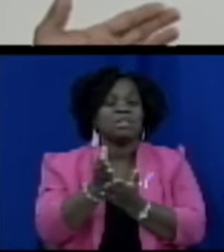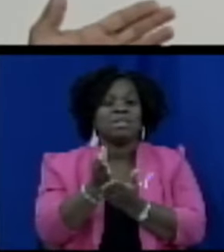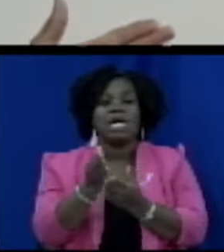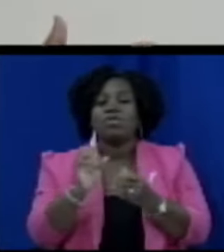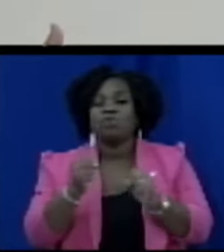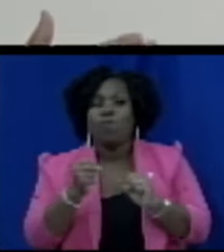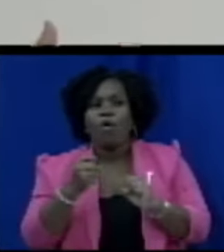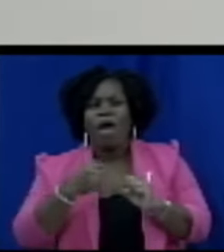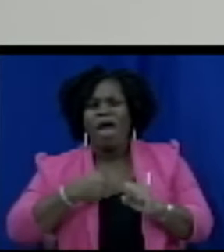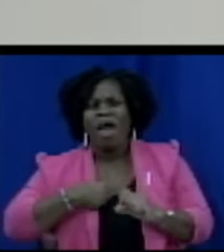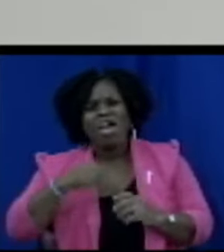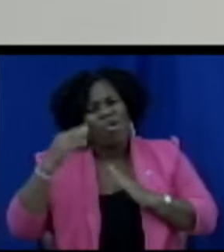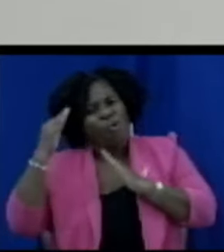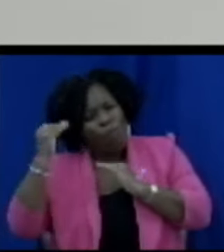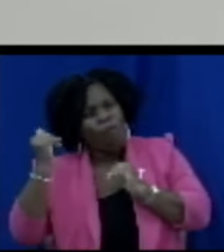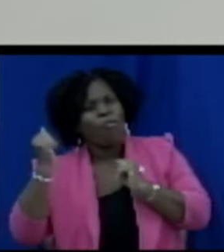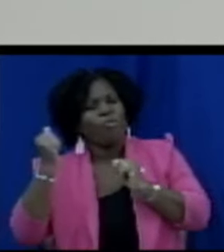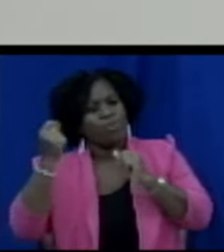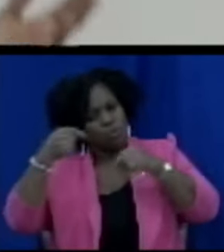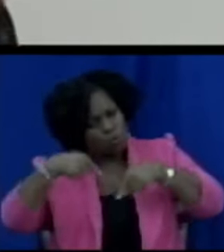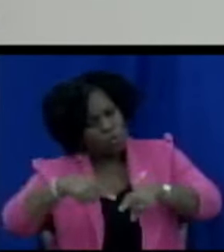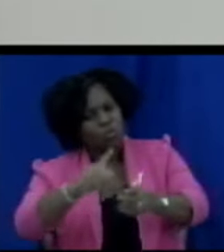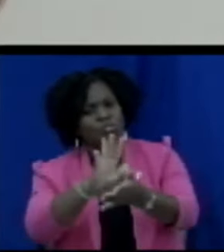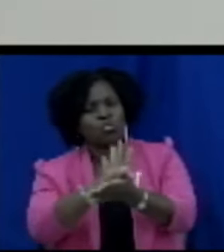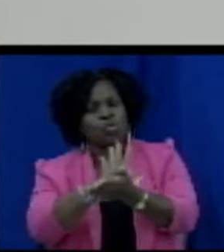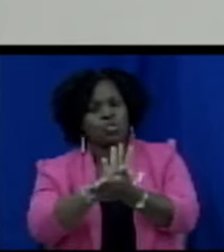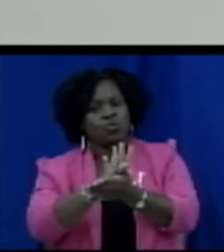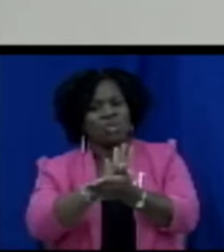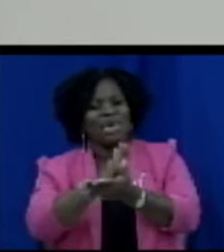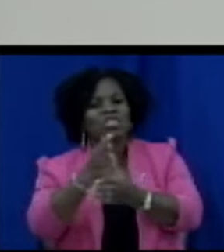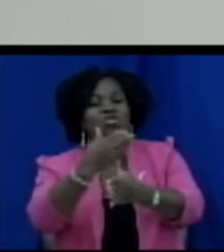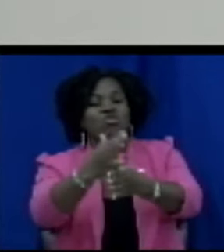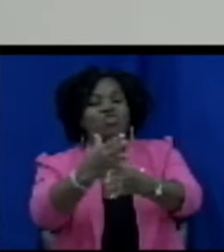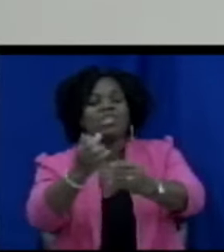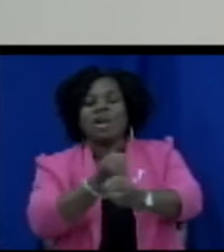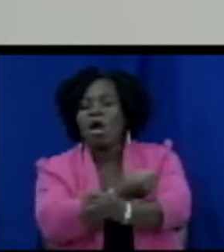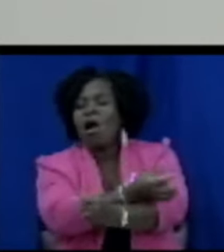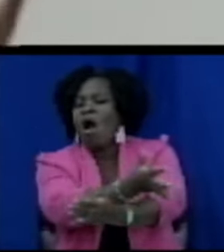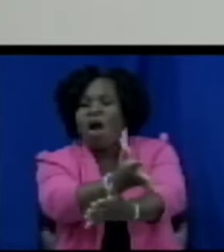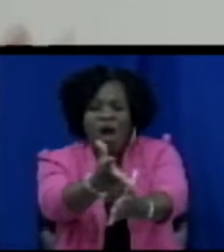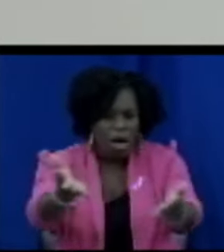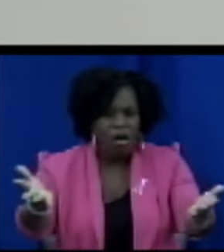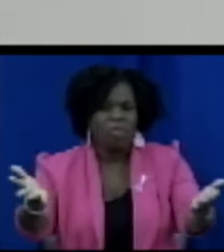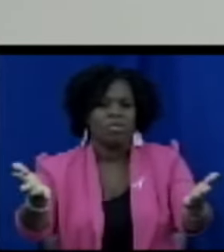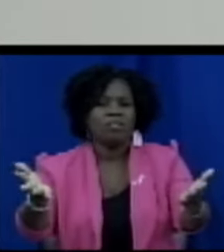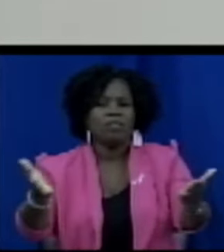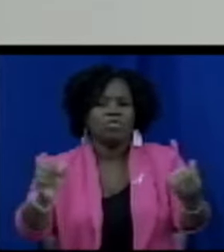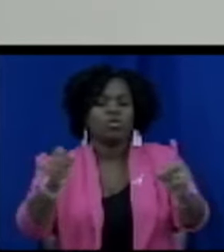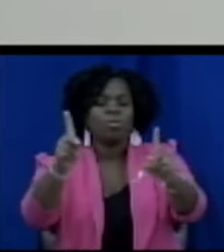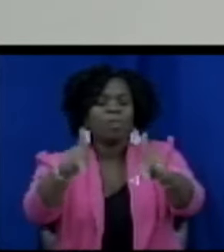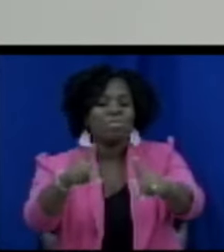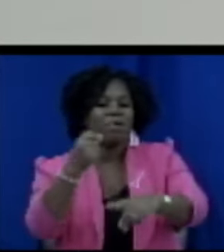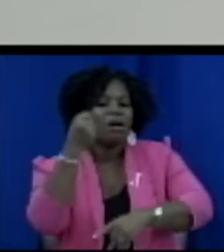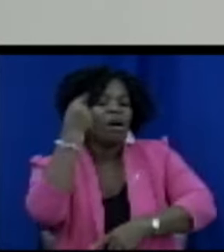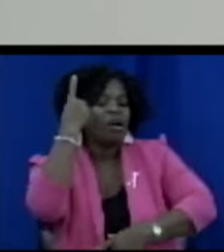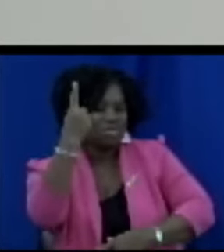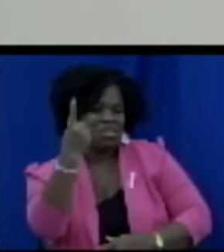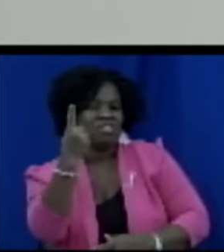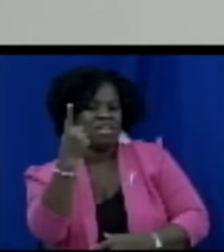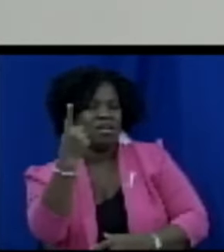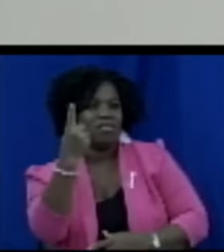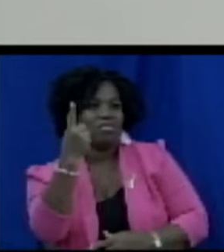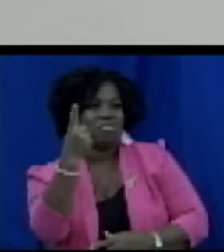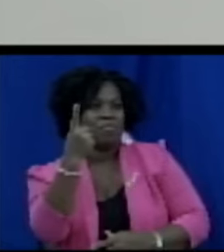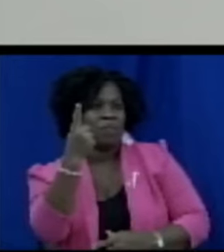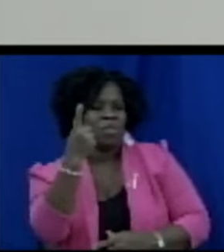based educational sessions where people know what their rights are they know what the infringements of their